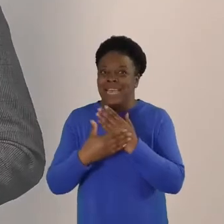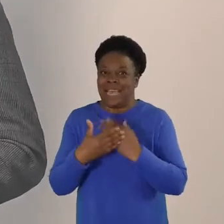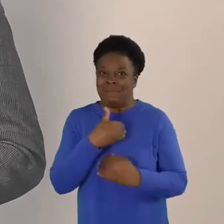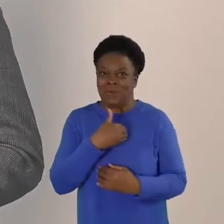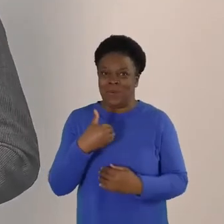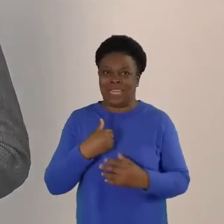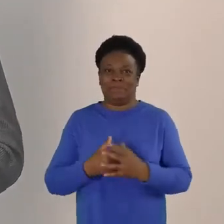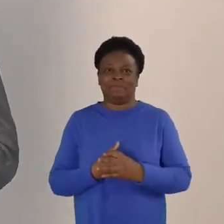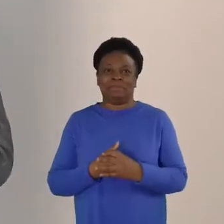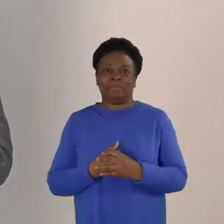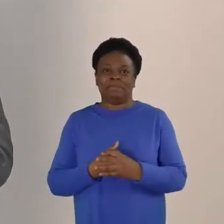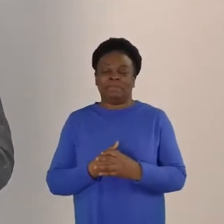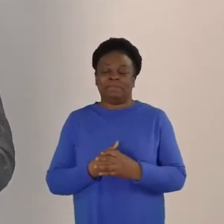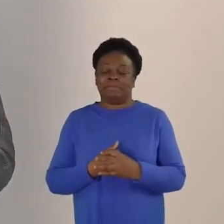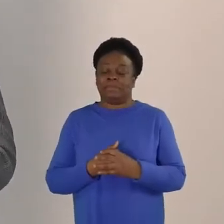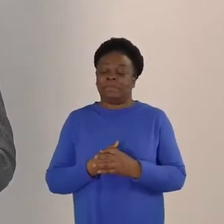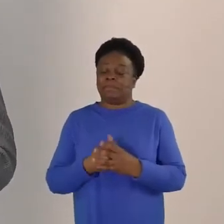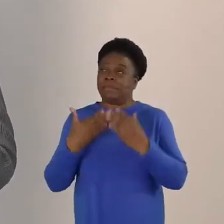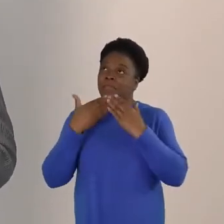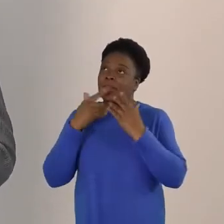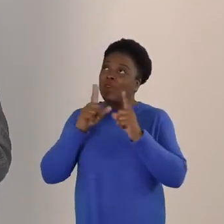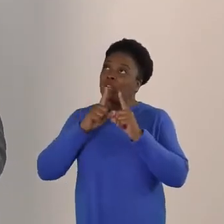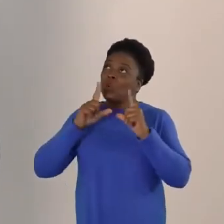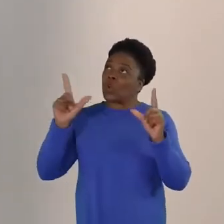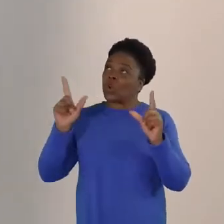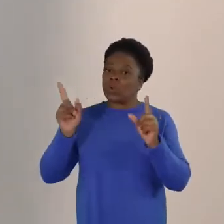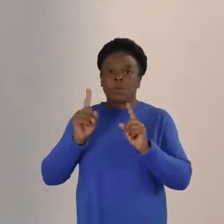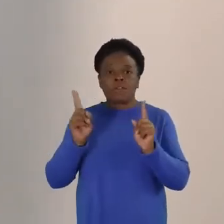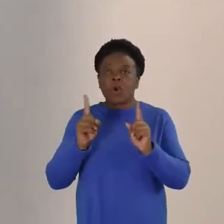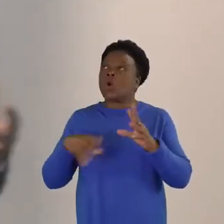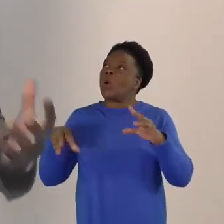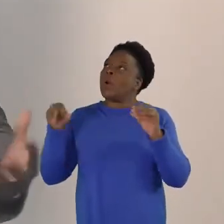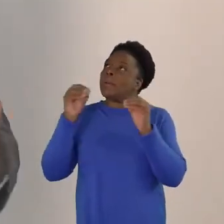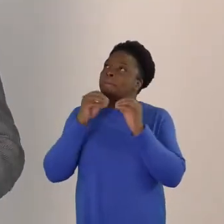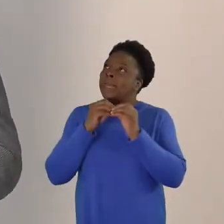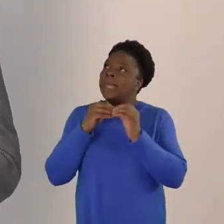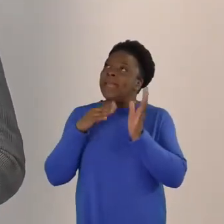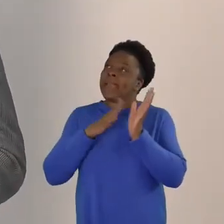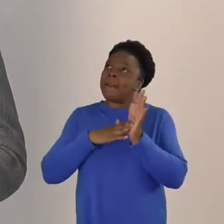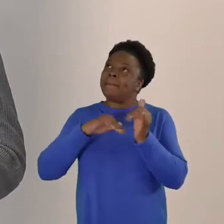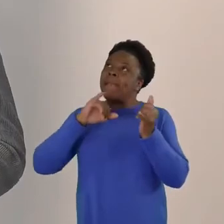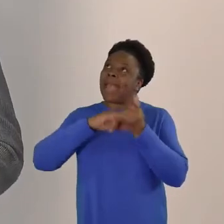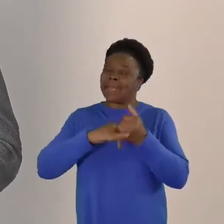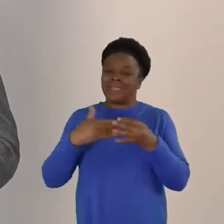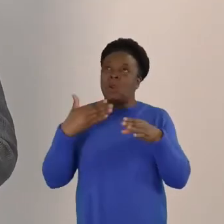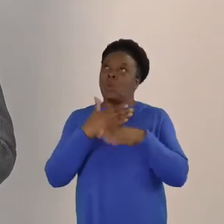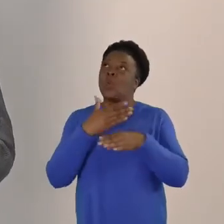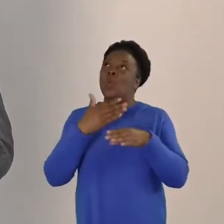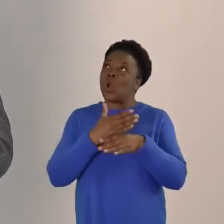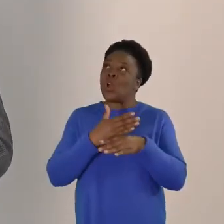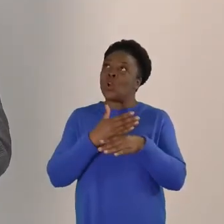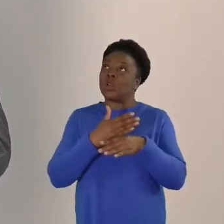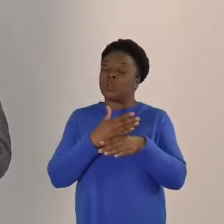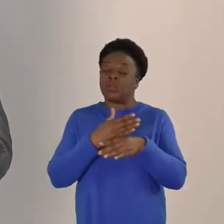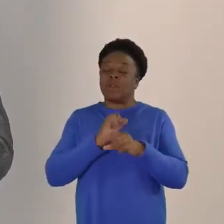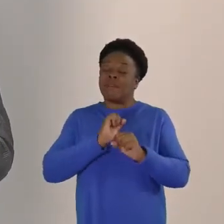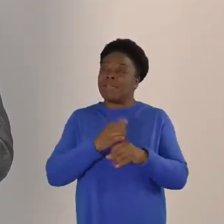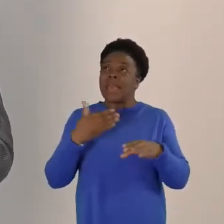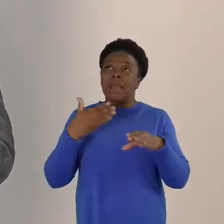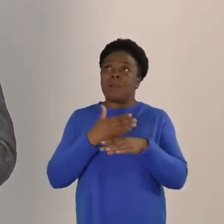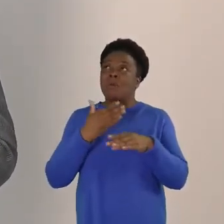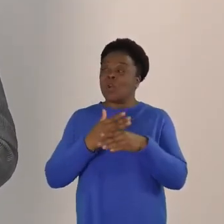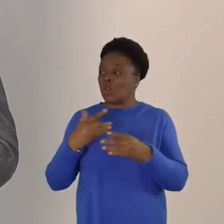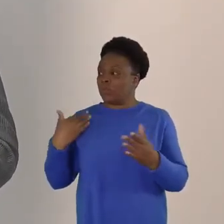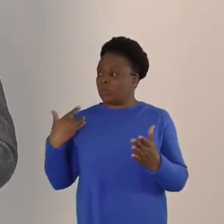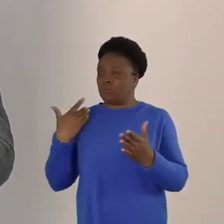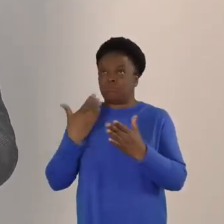BMS. We thank you, Lord, for the work of BMS. We thank you, Lord, that together with BMS over the last five